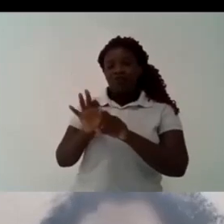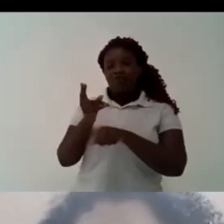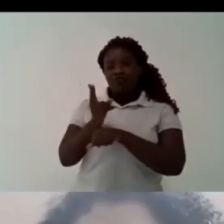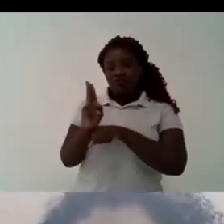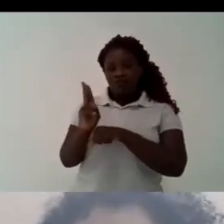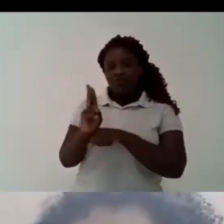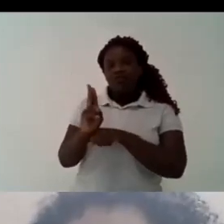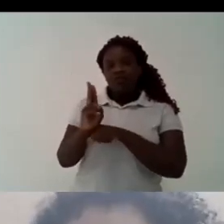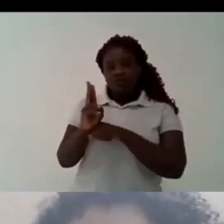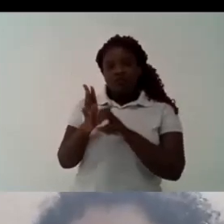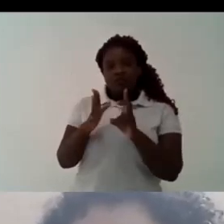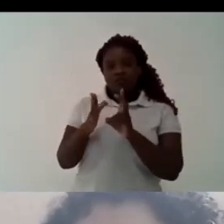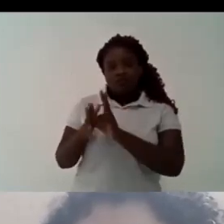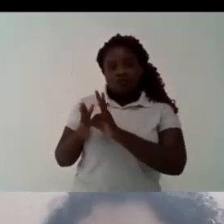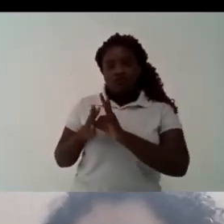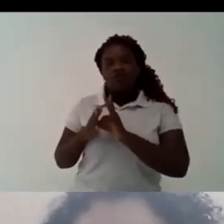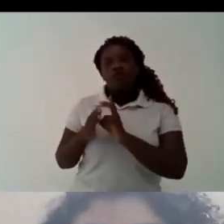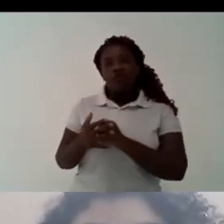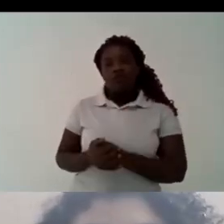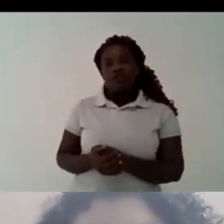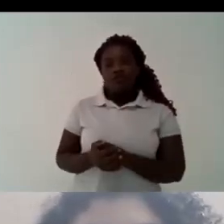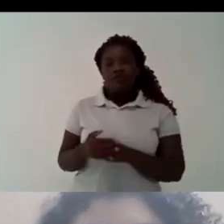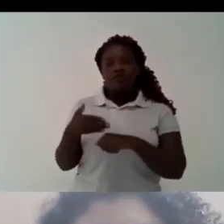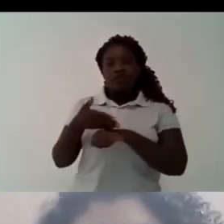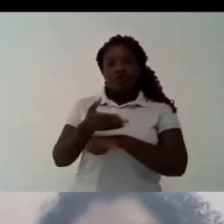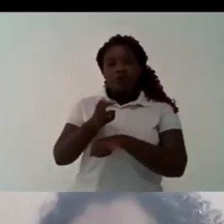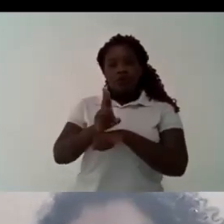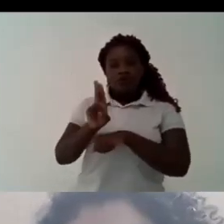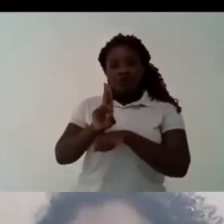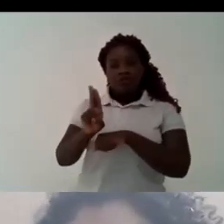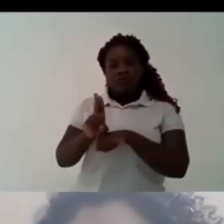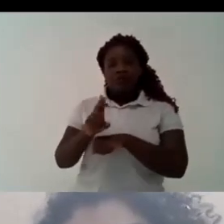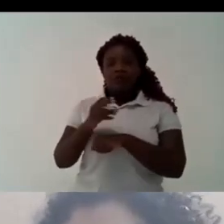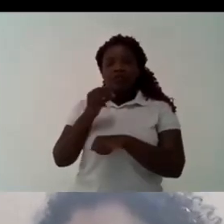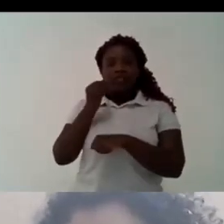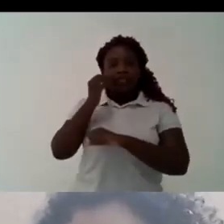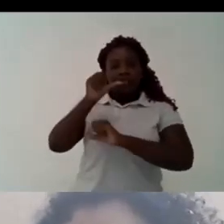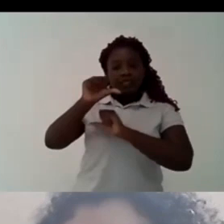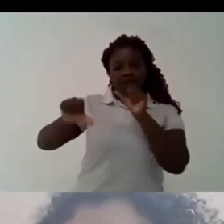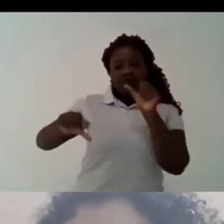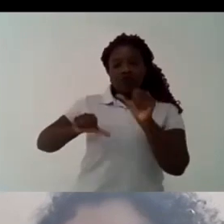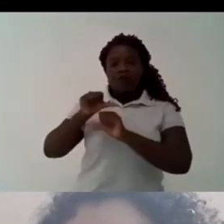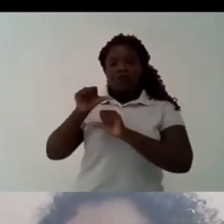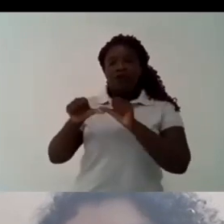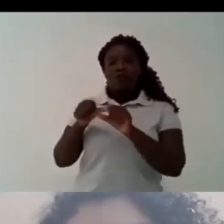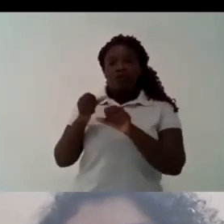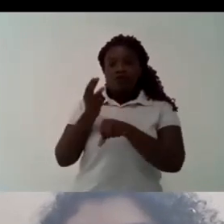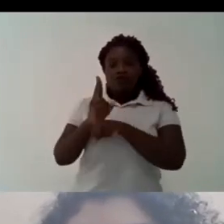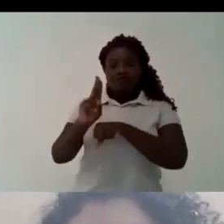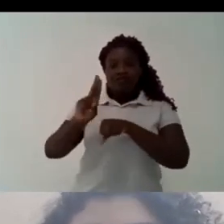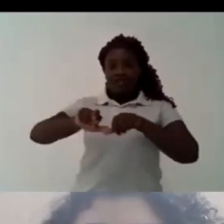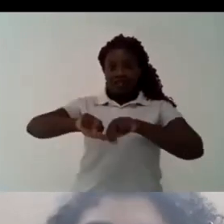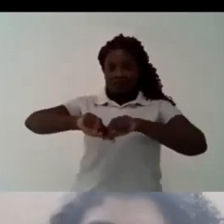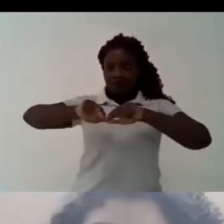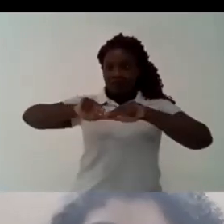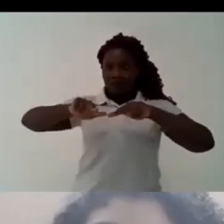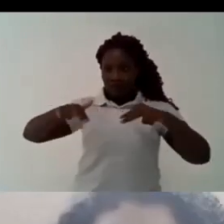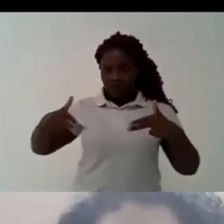relevant fight because it will change the face of the university the university will become more plural